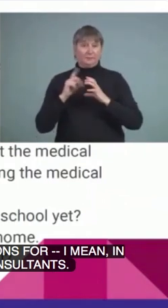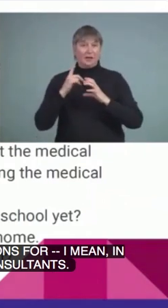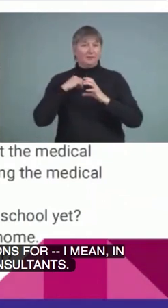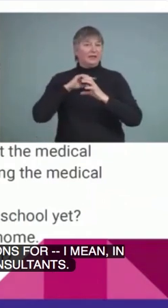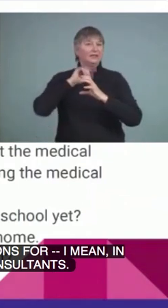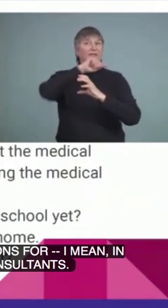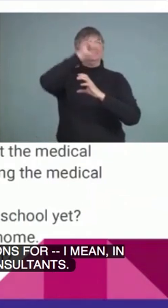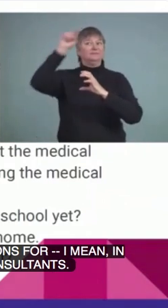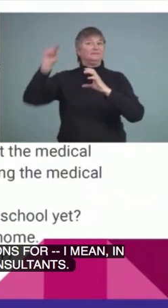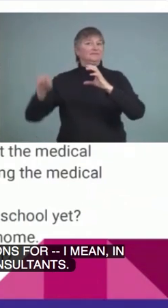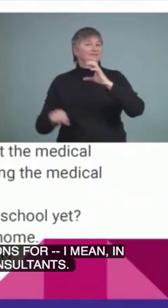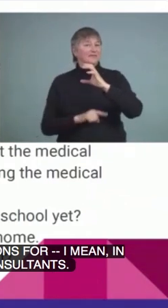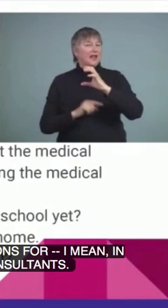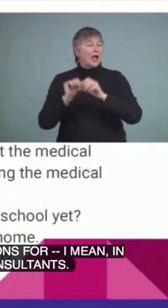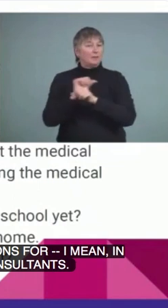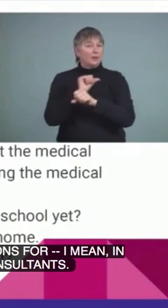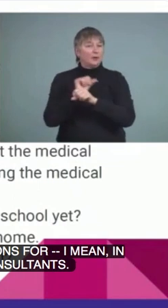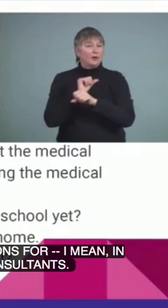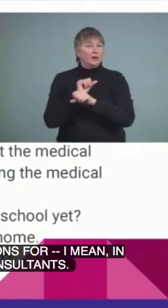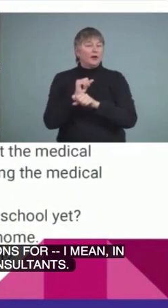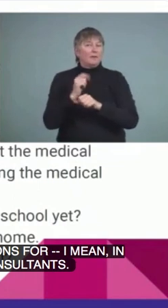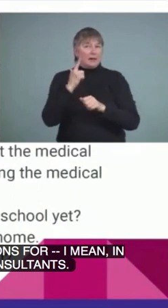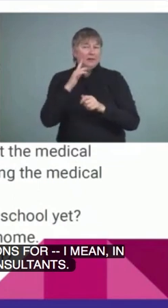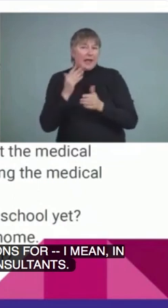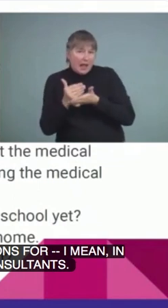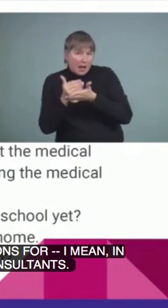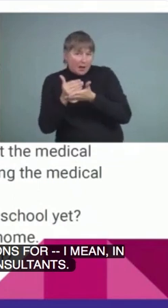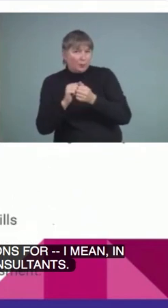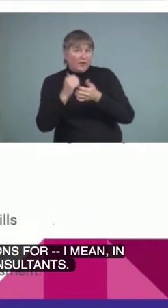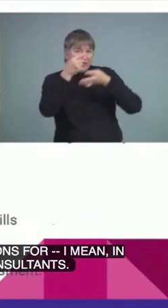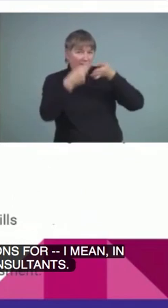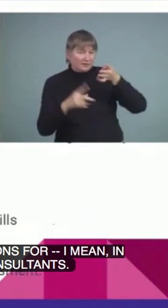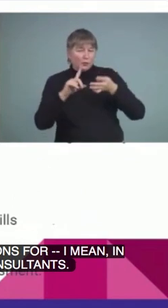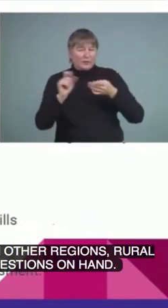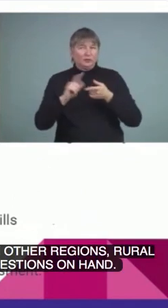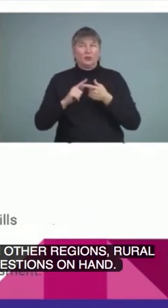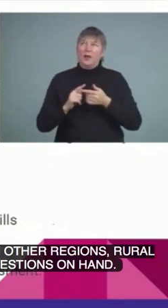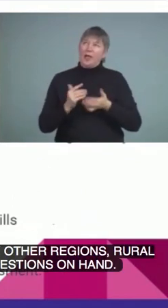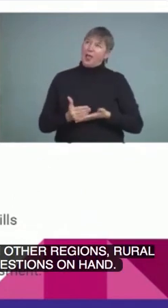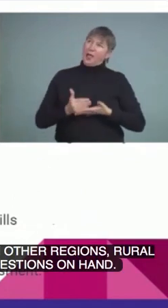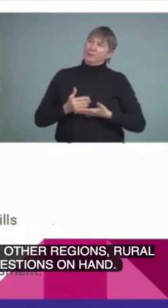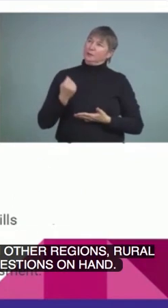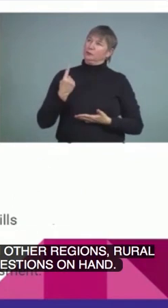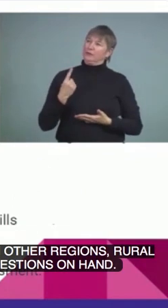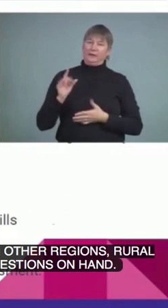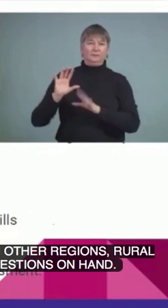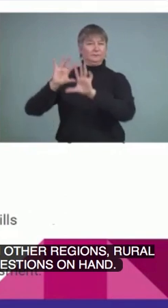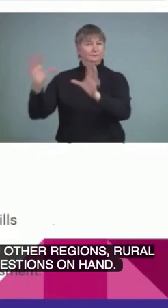in Alberta, it might be nice to keep these questions on hand. So looking at ideas for support.